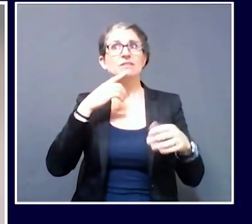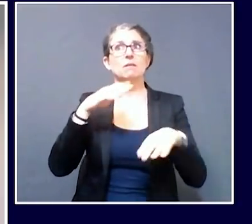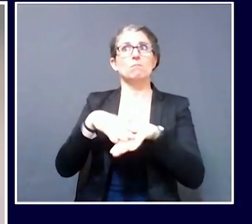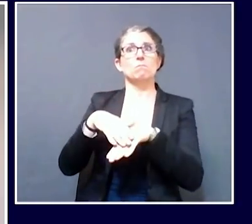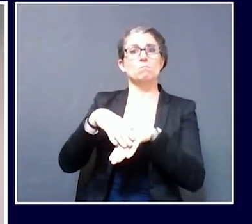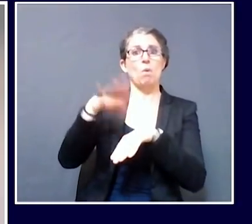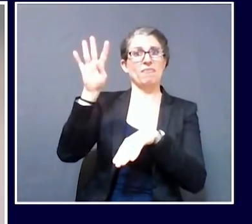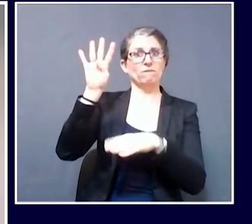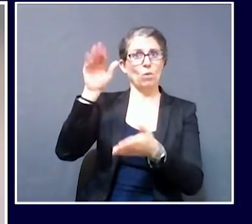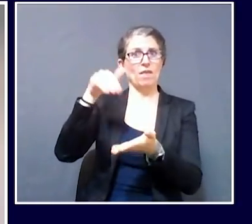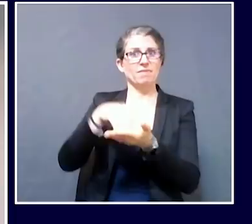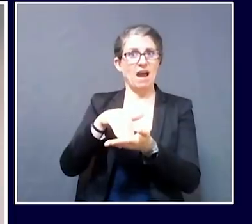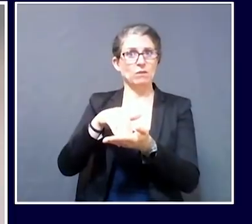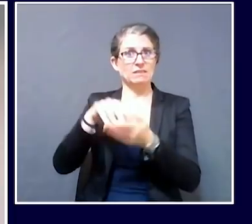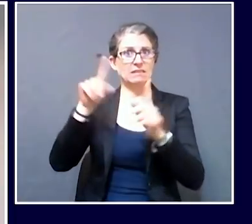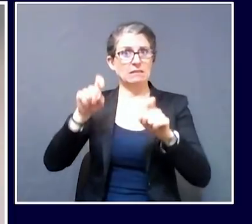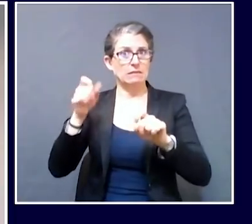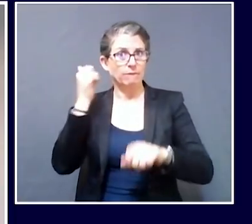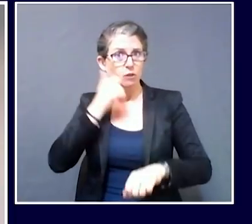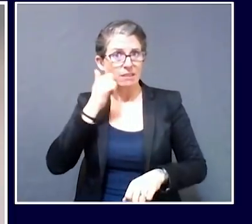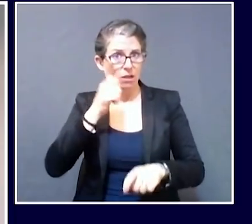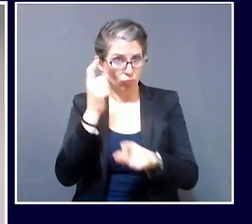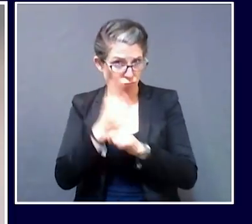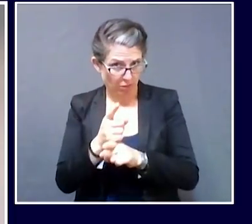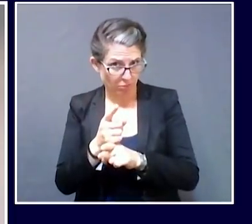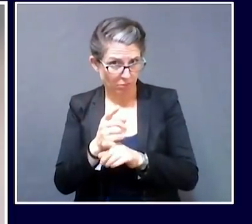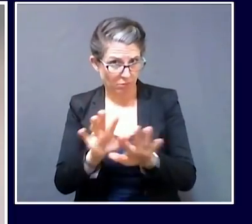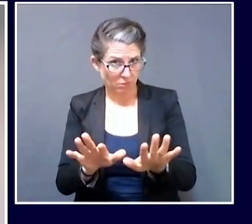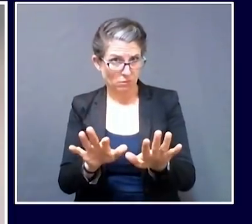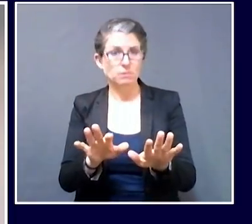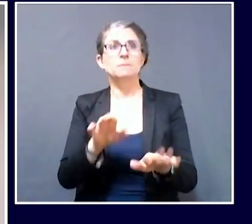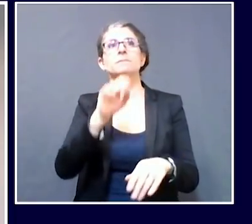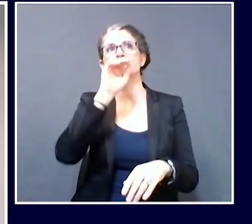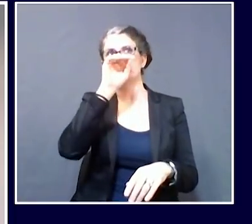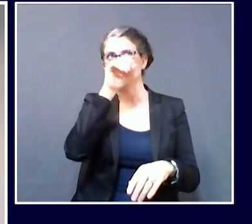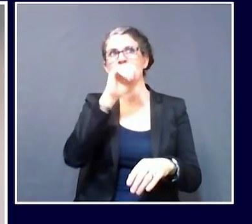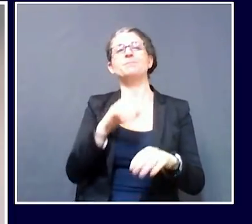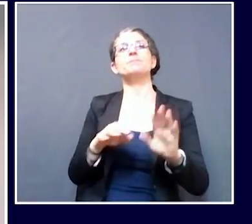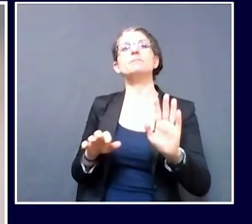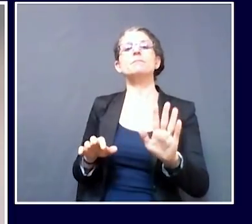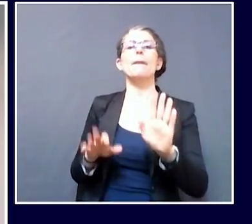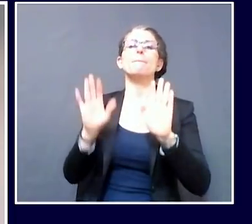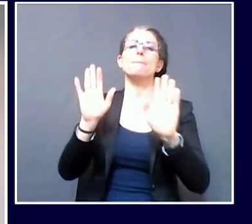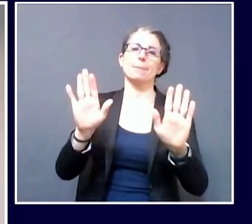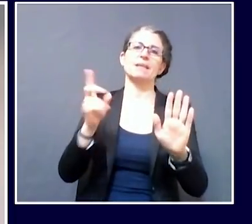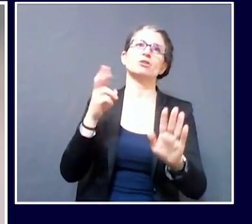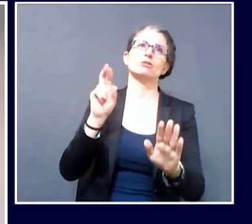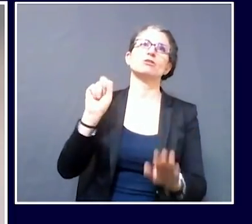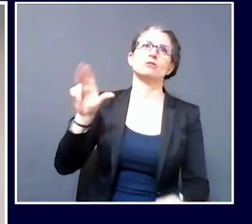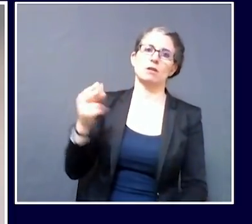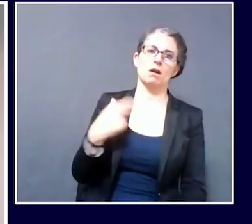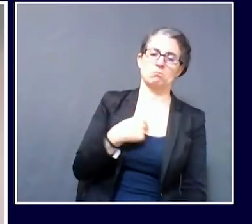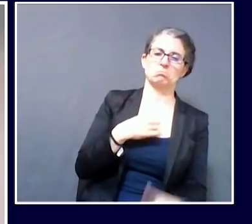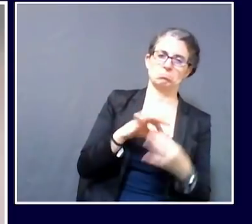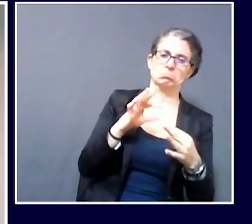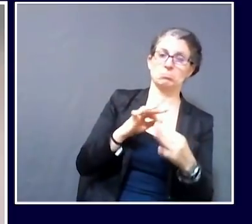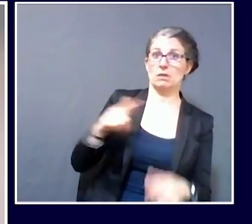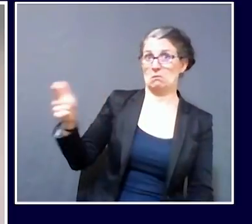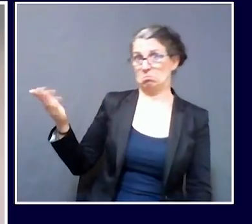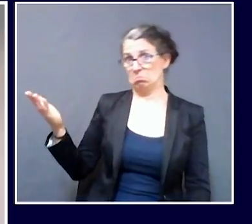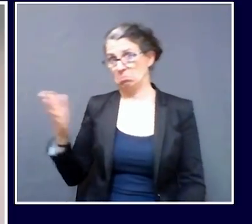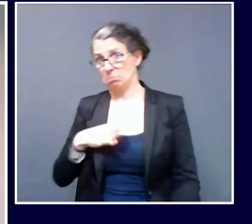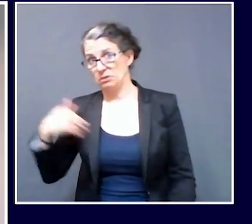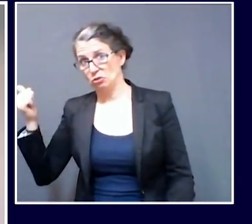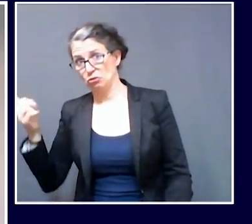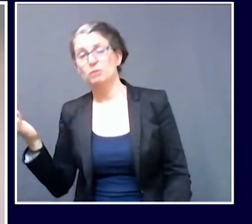So Don, I'll start and then again, Commissioner Johnson, please weigh in. The intention is for folks to get